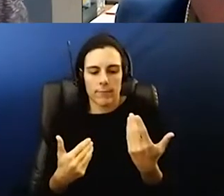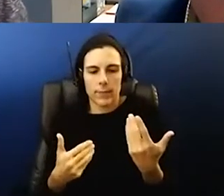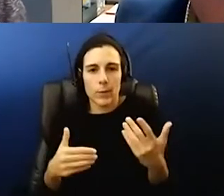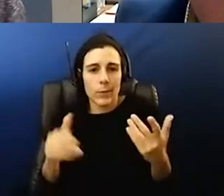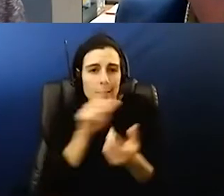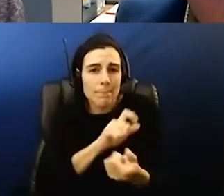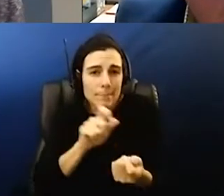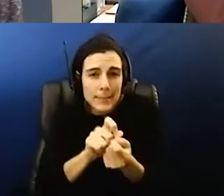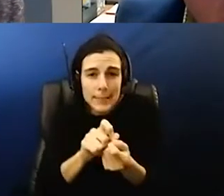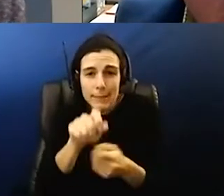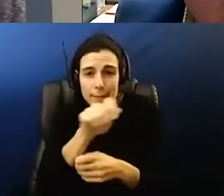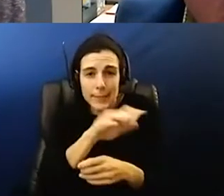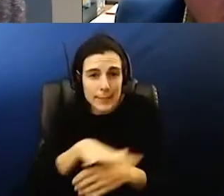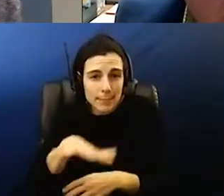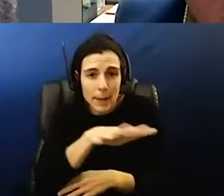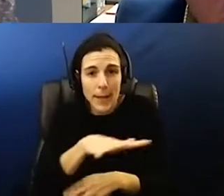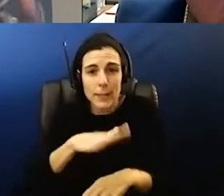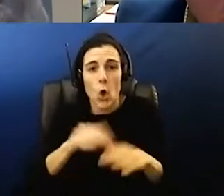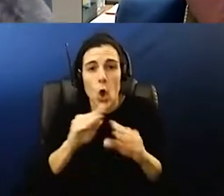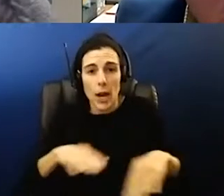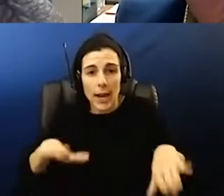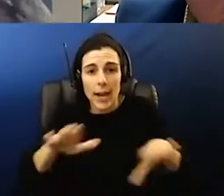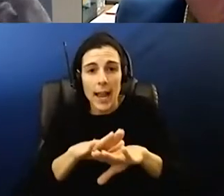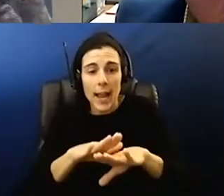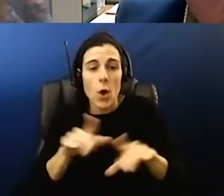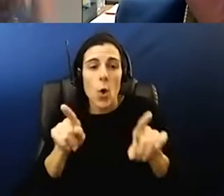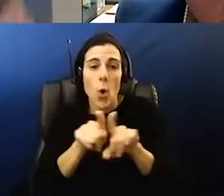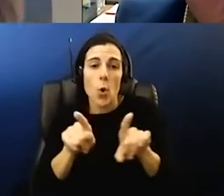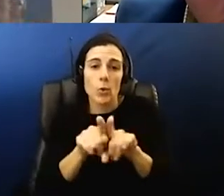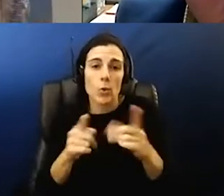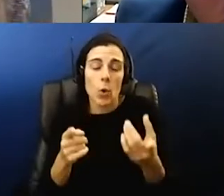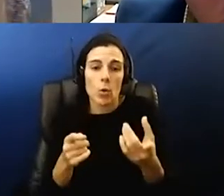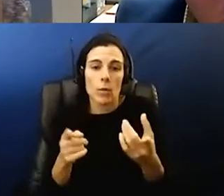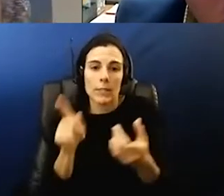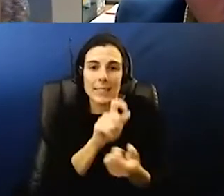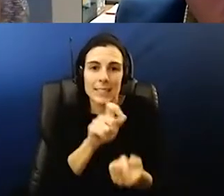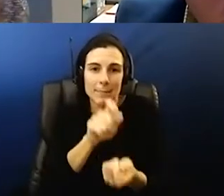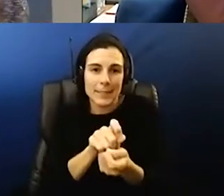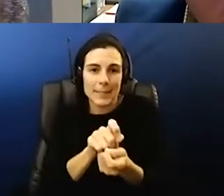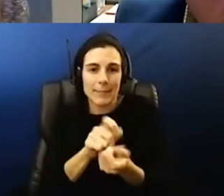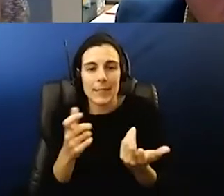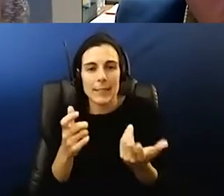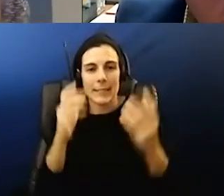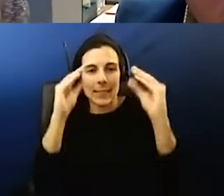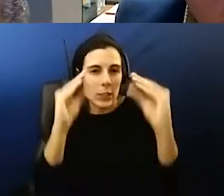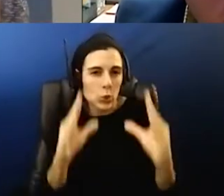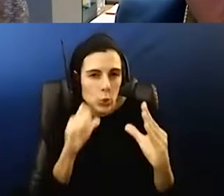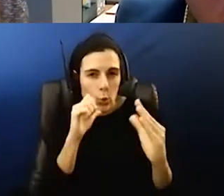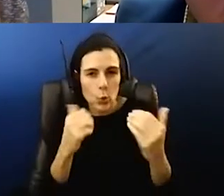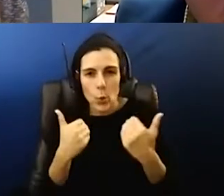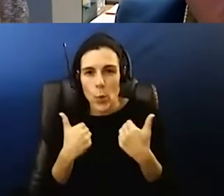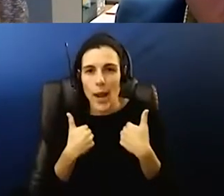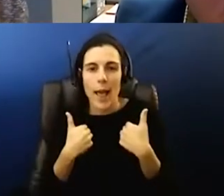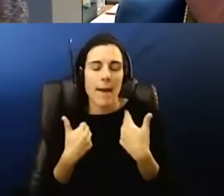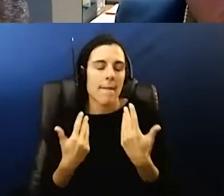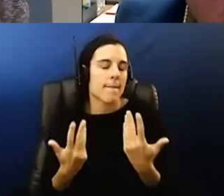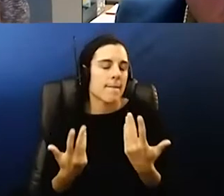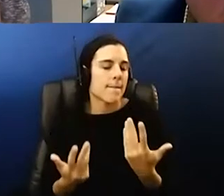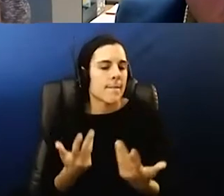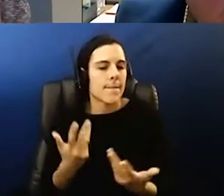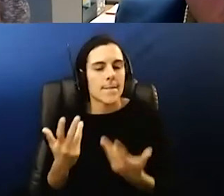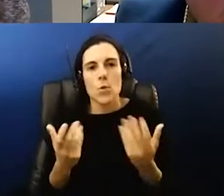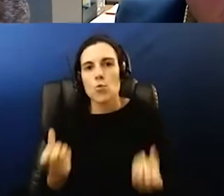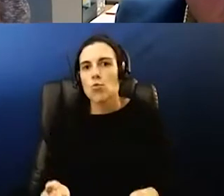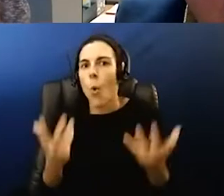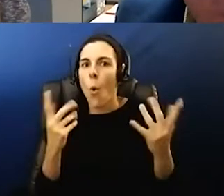and so we also have a finite number of teachers so we don't have the luxury of having you know so